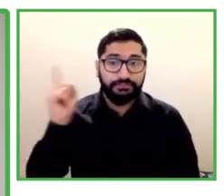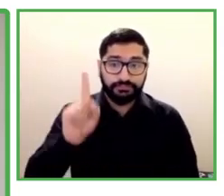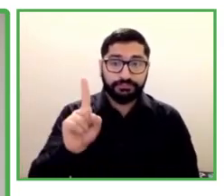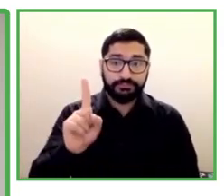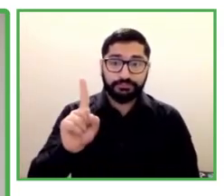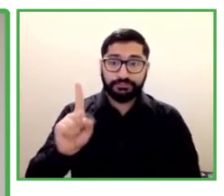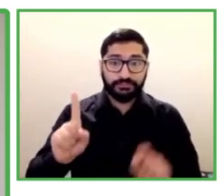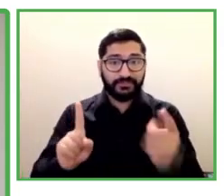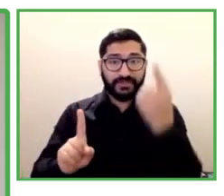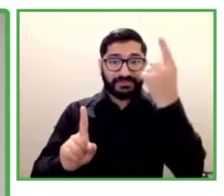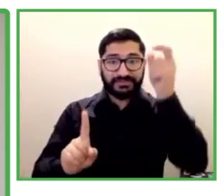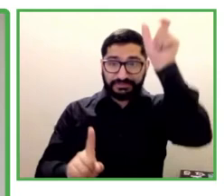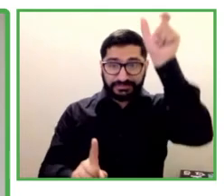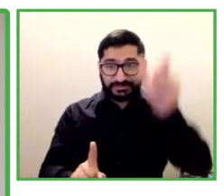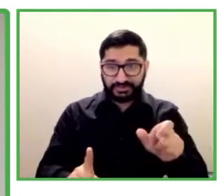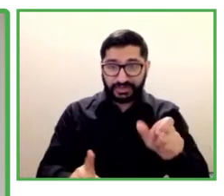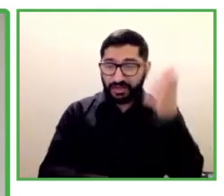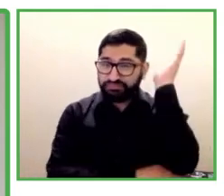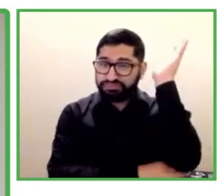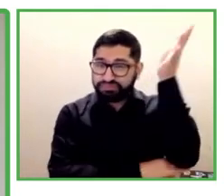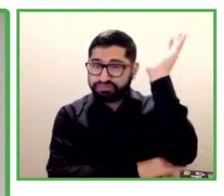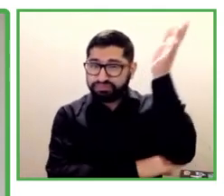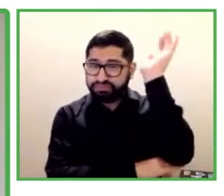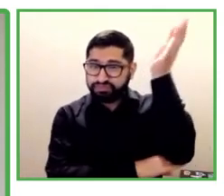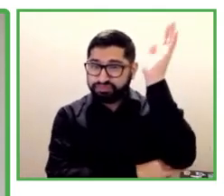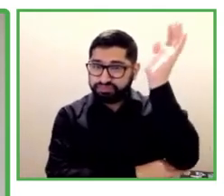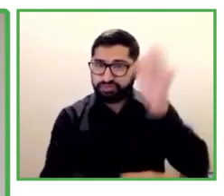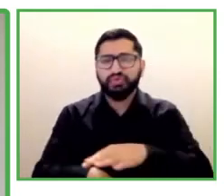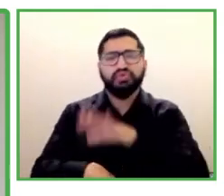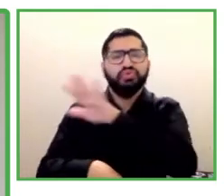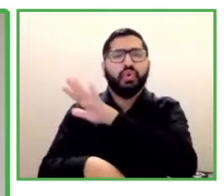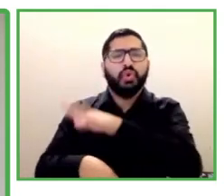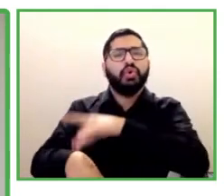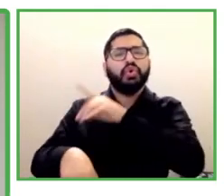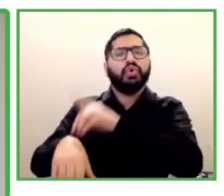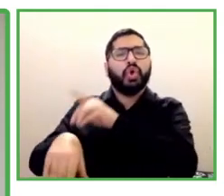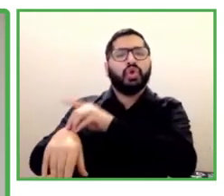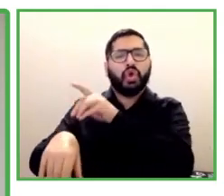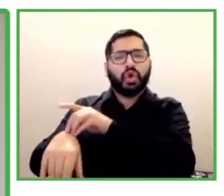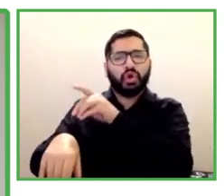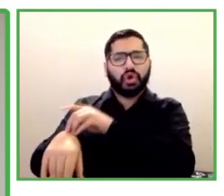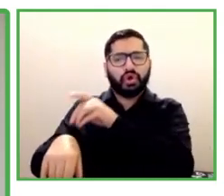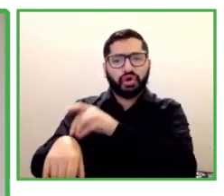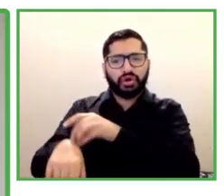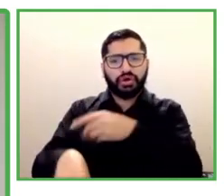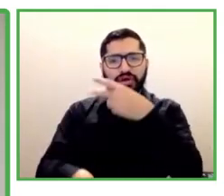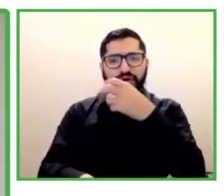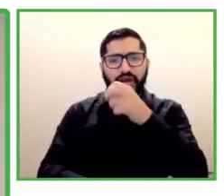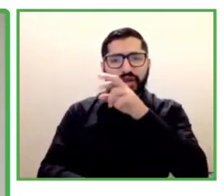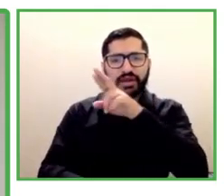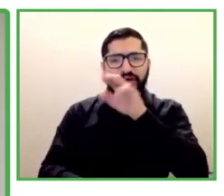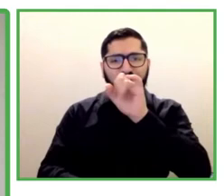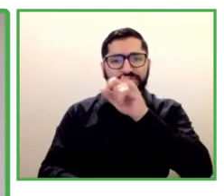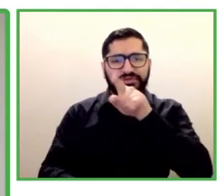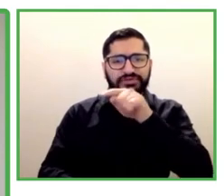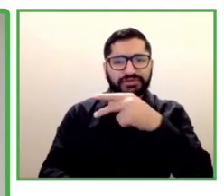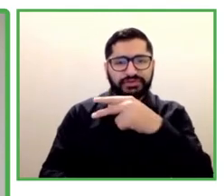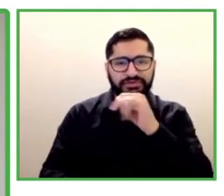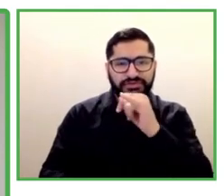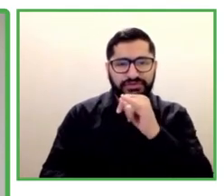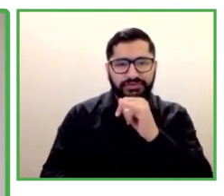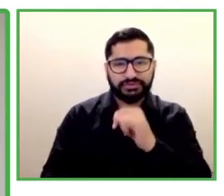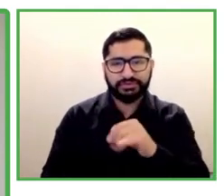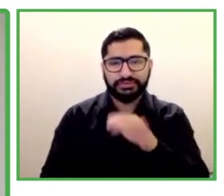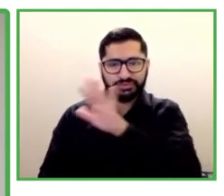Dr. Ayesha Housaini is the founder, director of the Pearson-accredited Manzil, a non